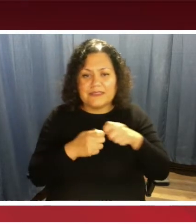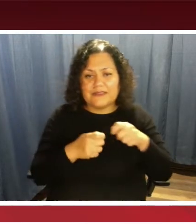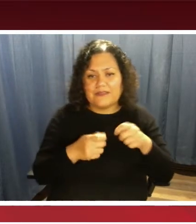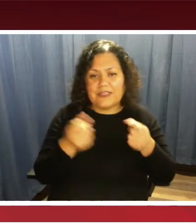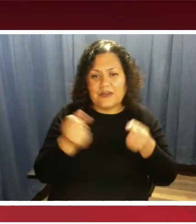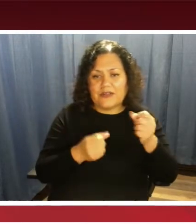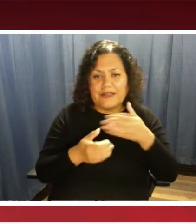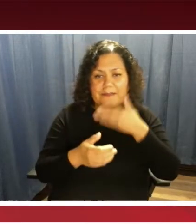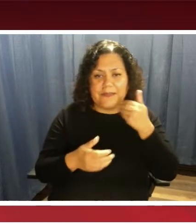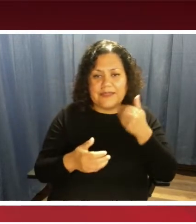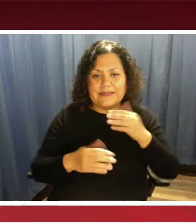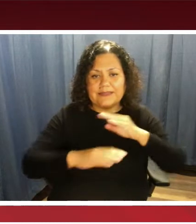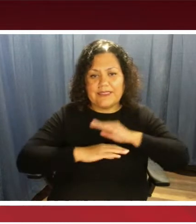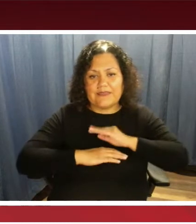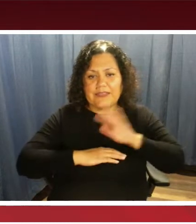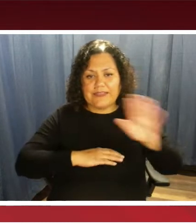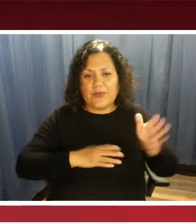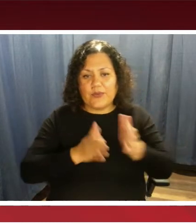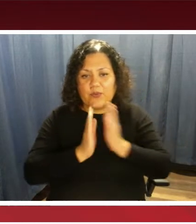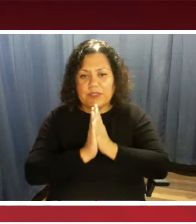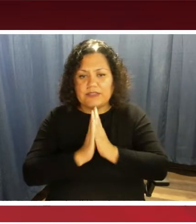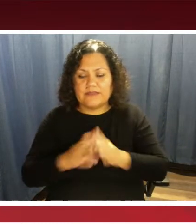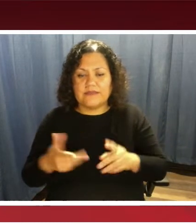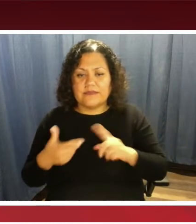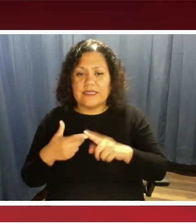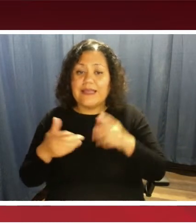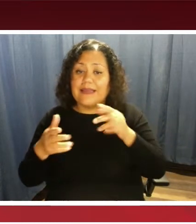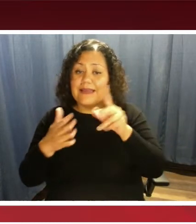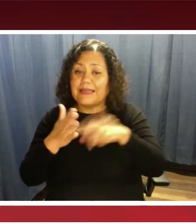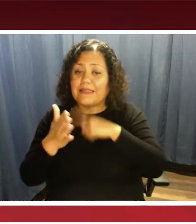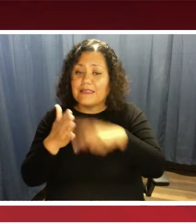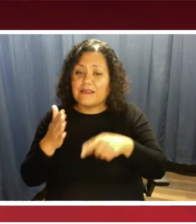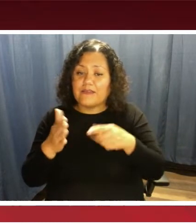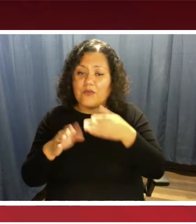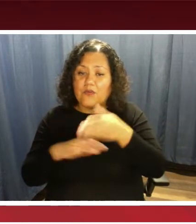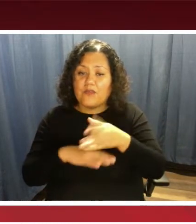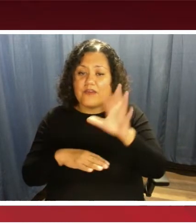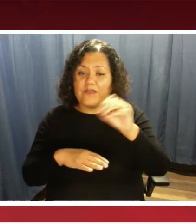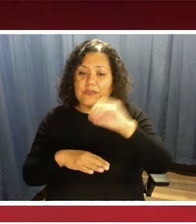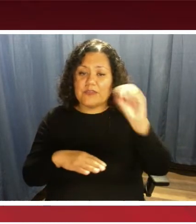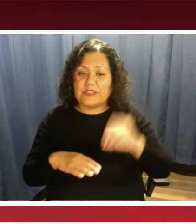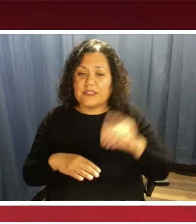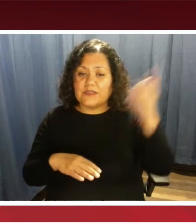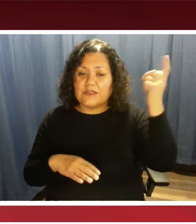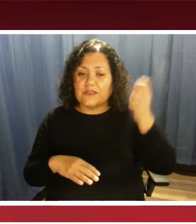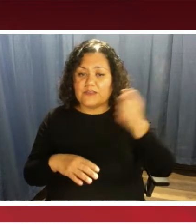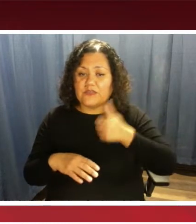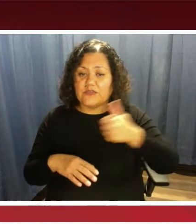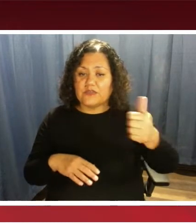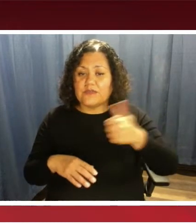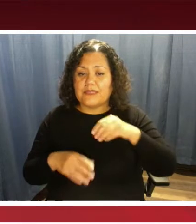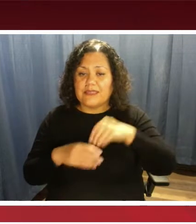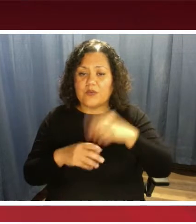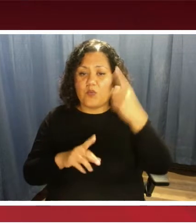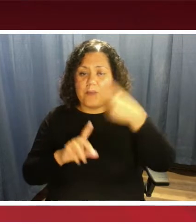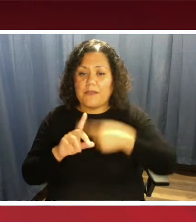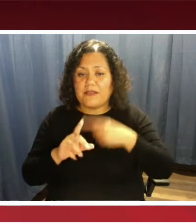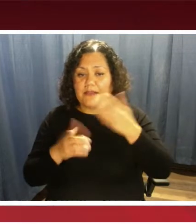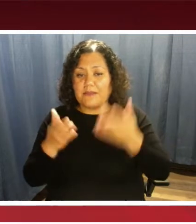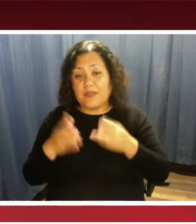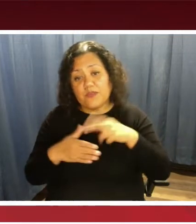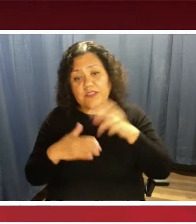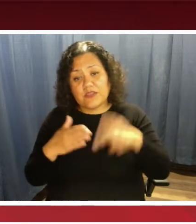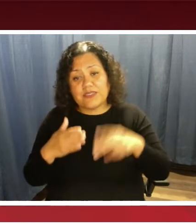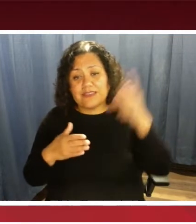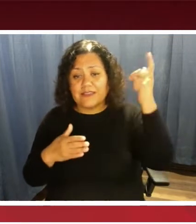rider's request. Cancellations of more than 50% of subscription trips in a month may result in